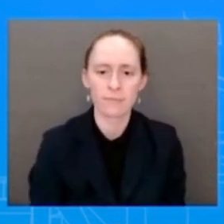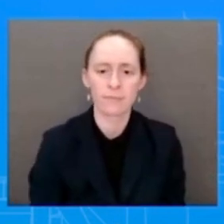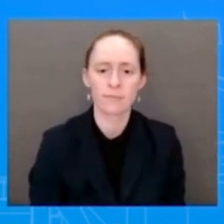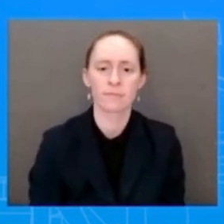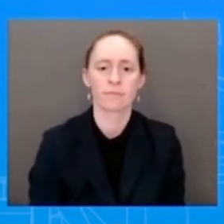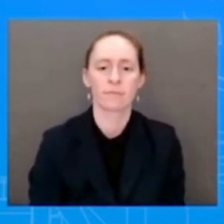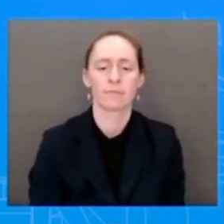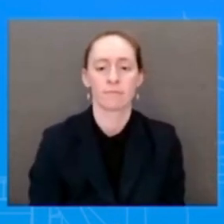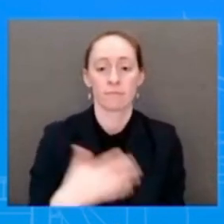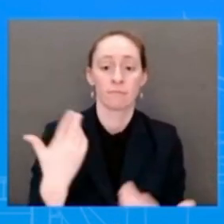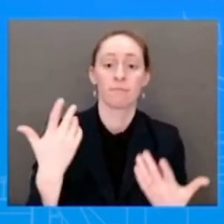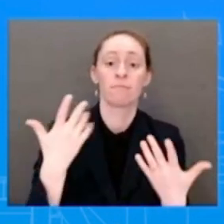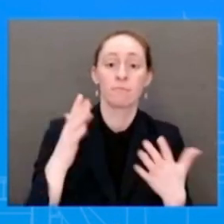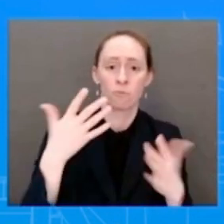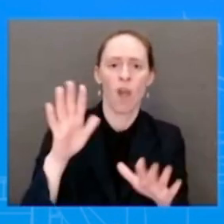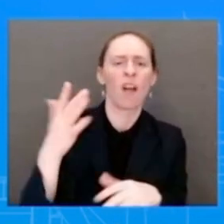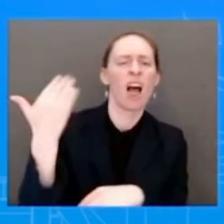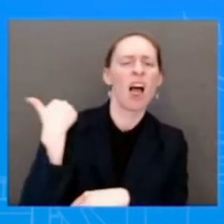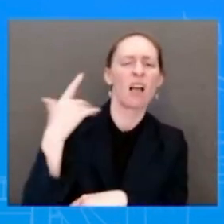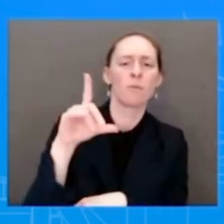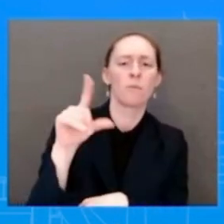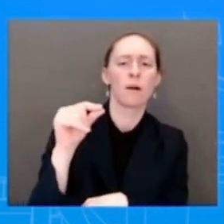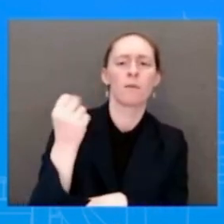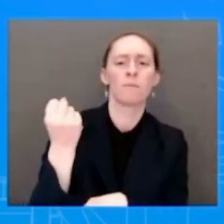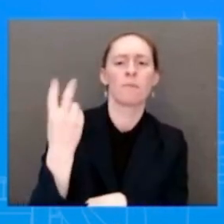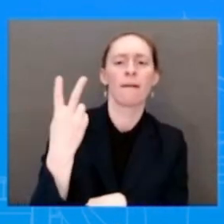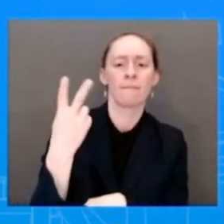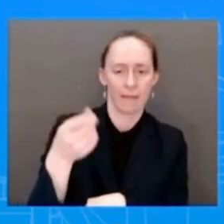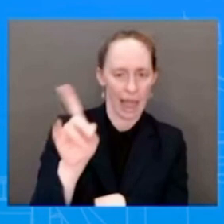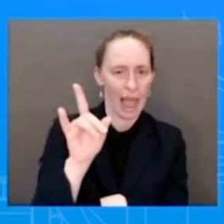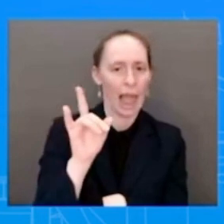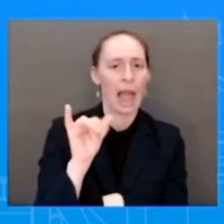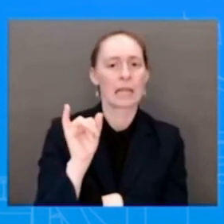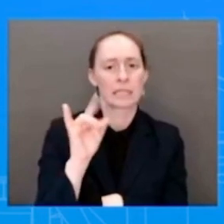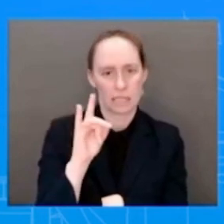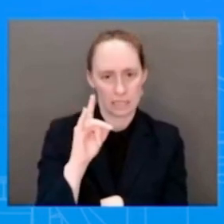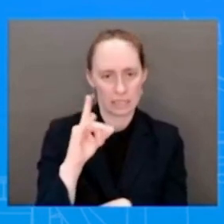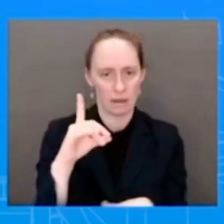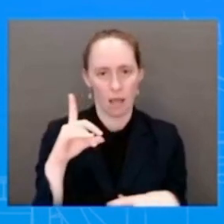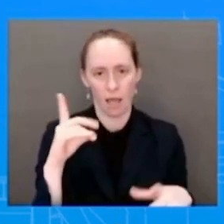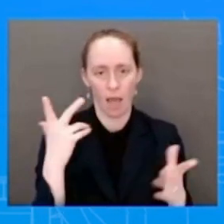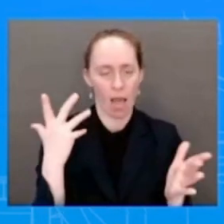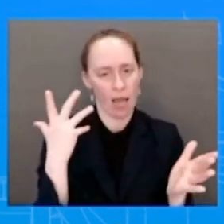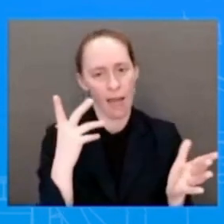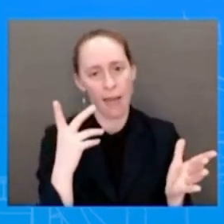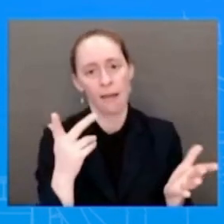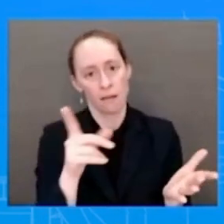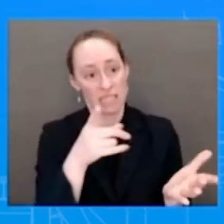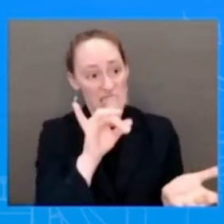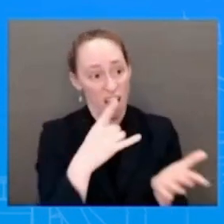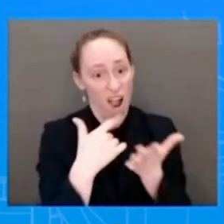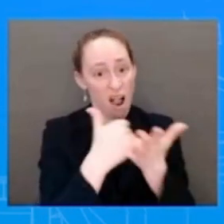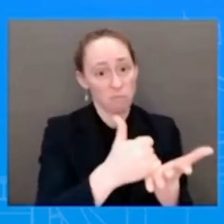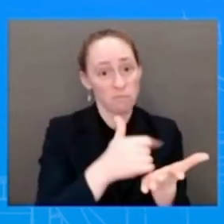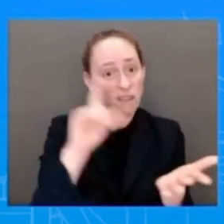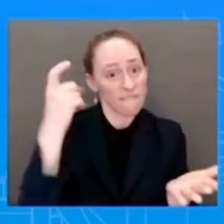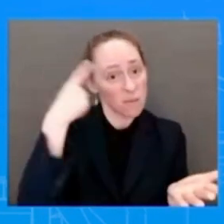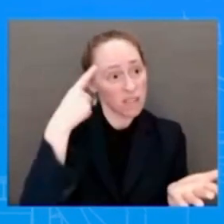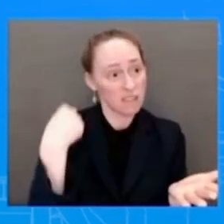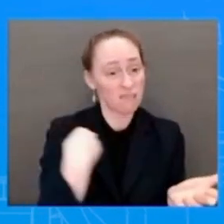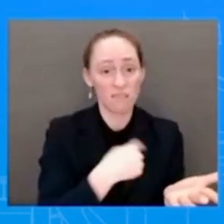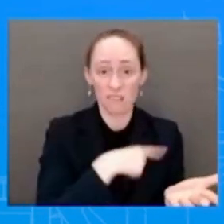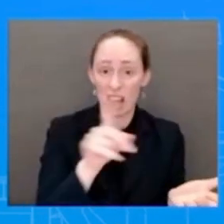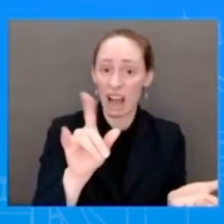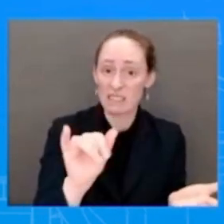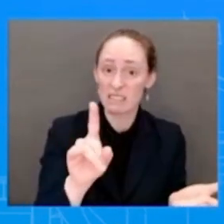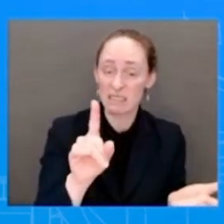and since that time he has honored his cooperation commitment. I can say more broadly as it relates to the Guantanamo Bay and the President's